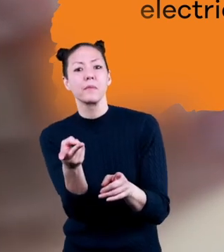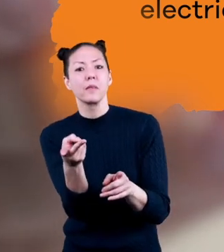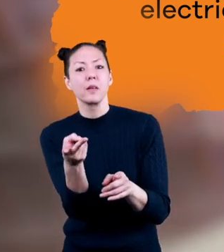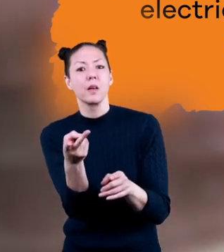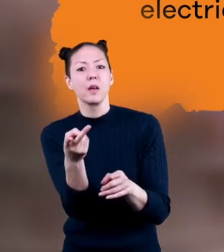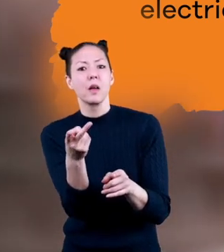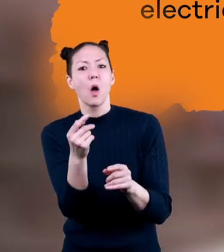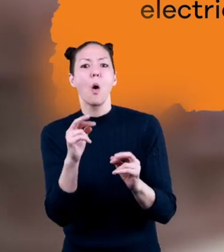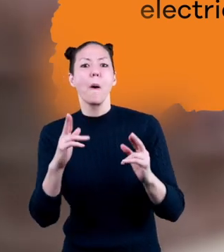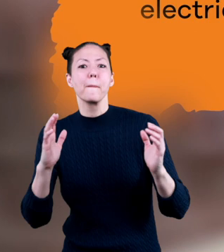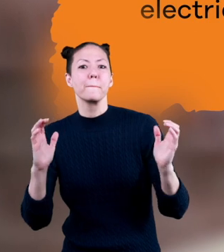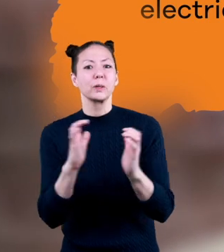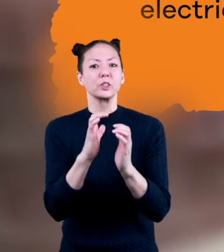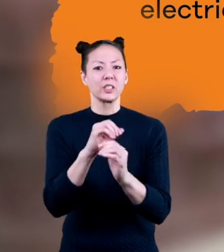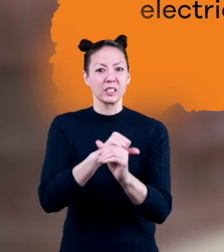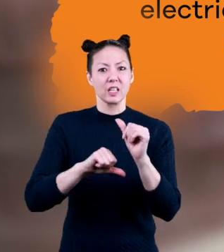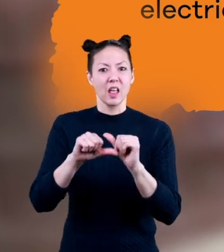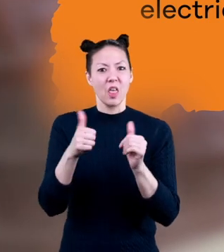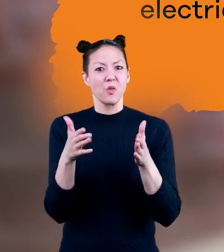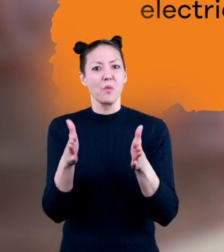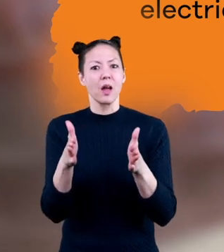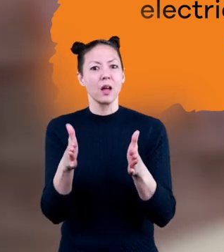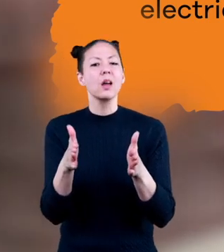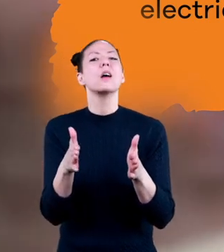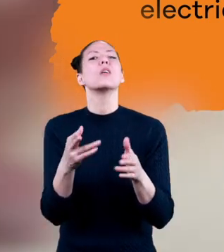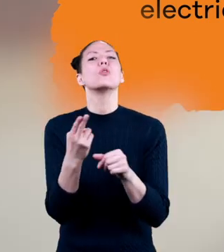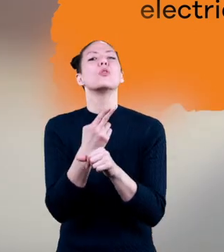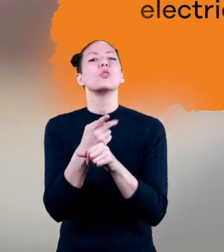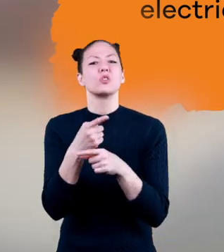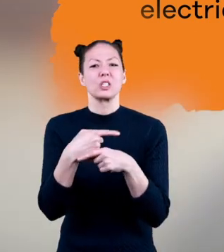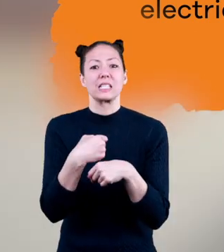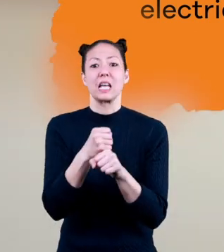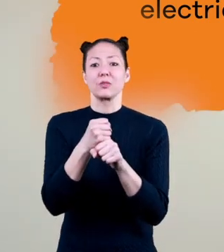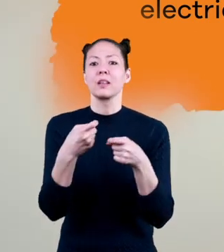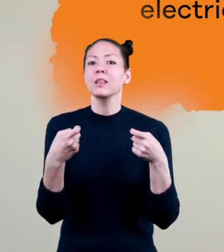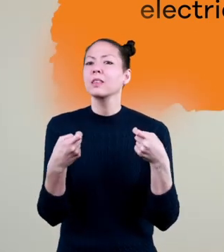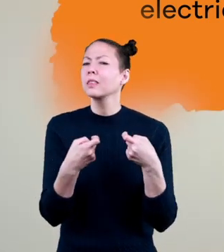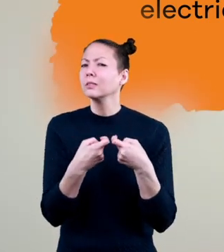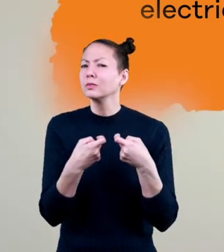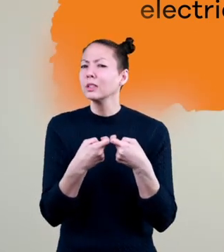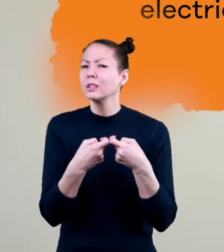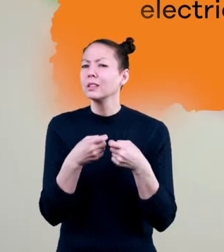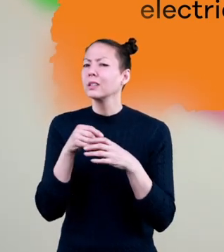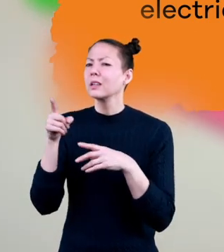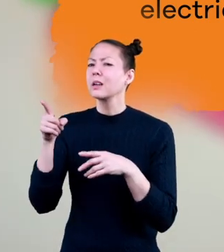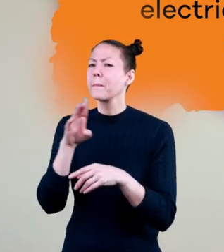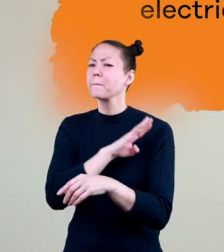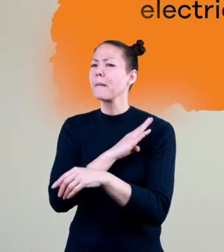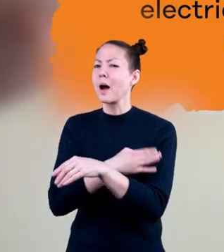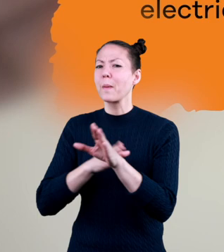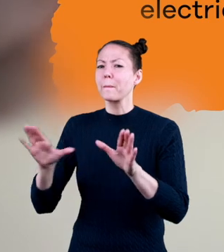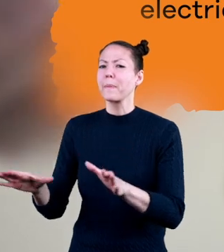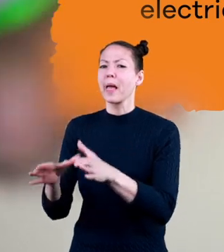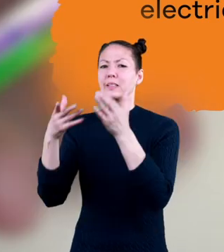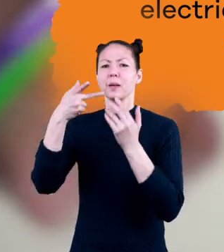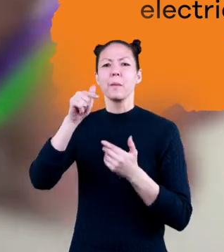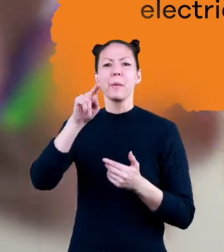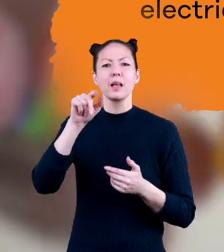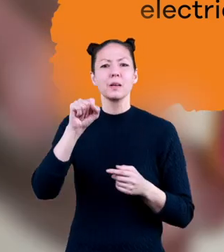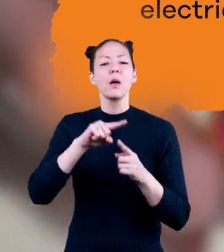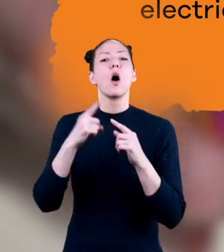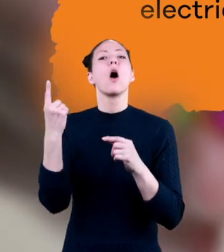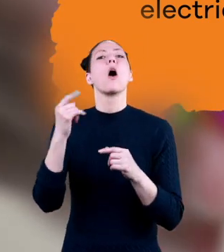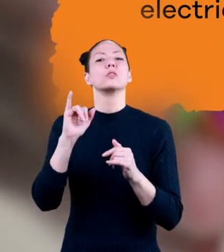push each other away. We are used to generate electricity and power plants, but also stick